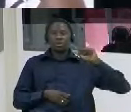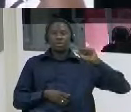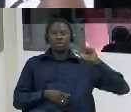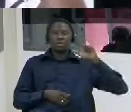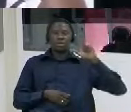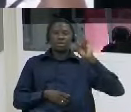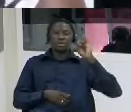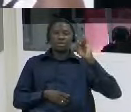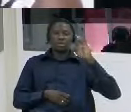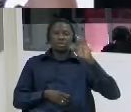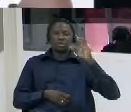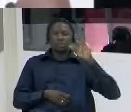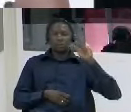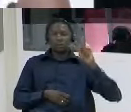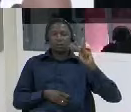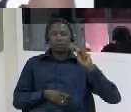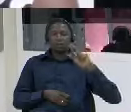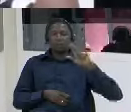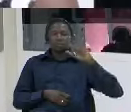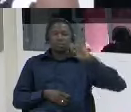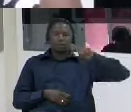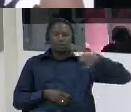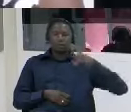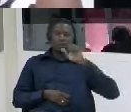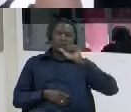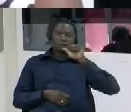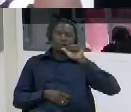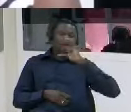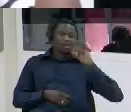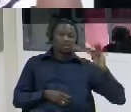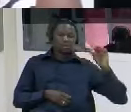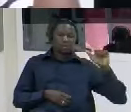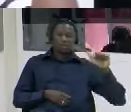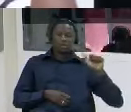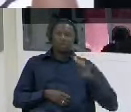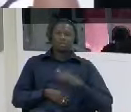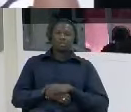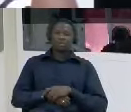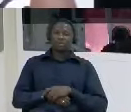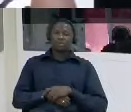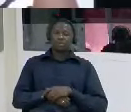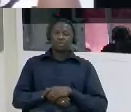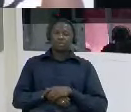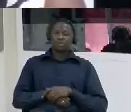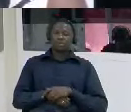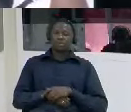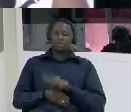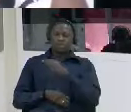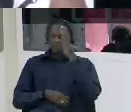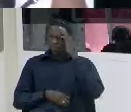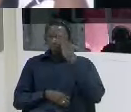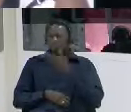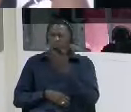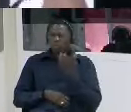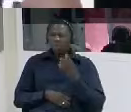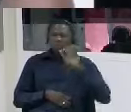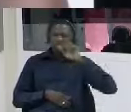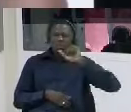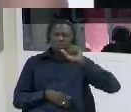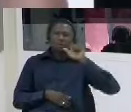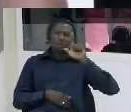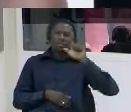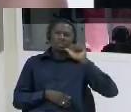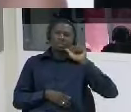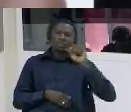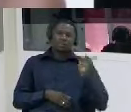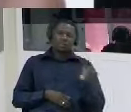you know where Elijah Martin was at this point no on the second